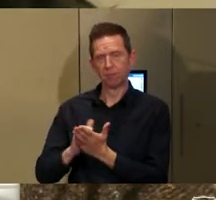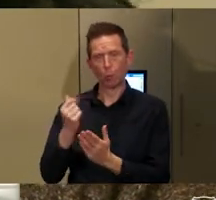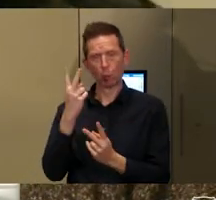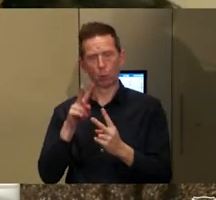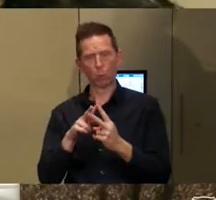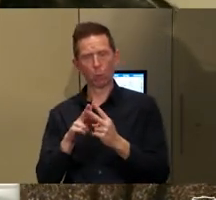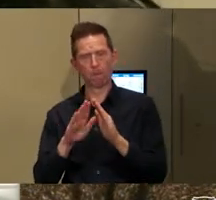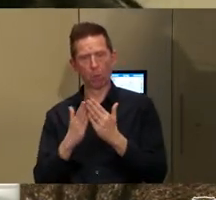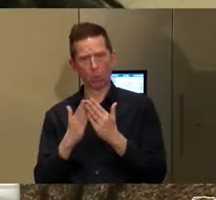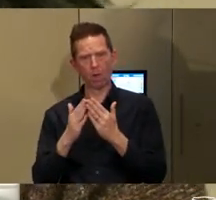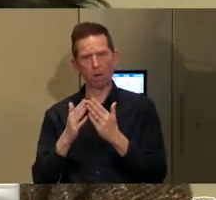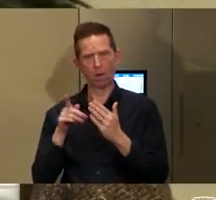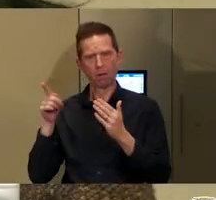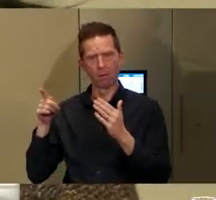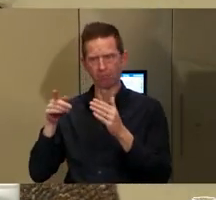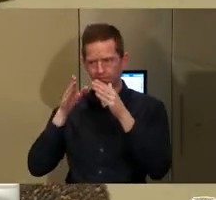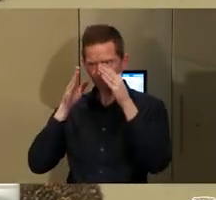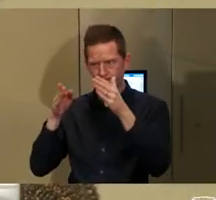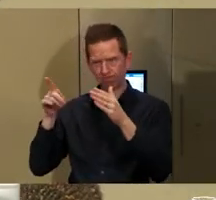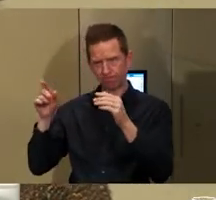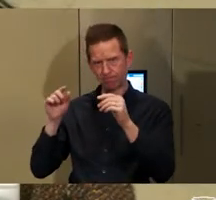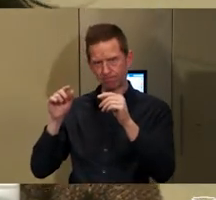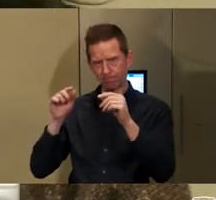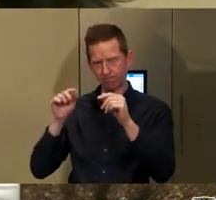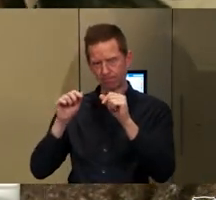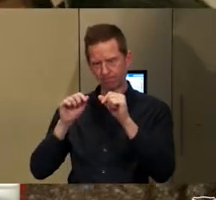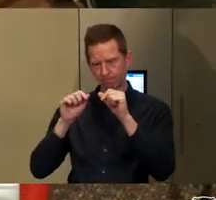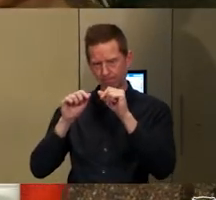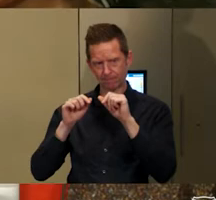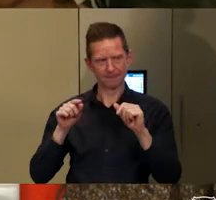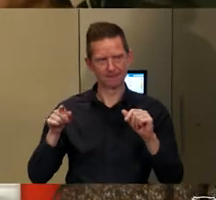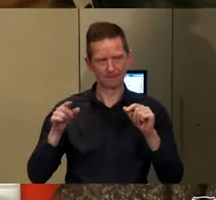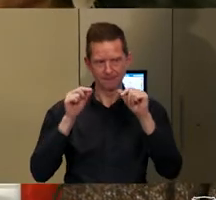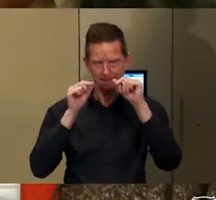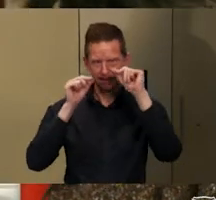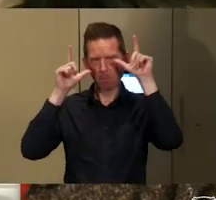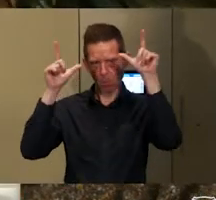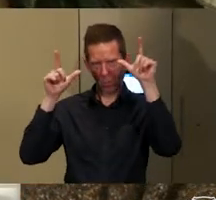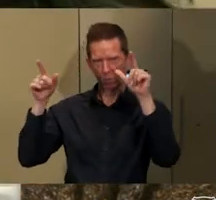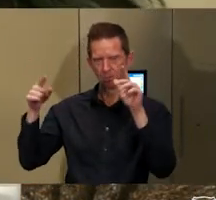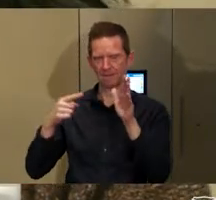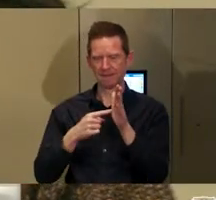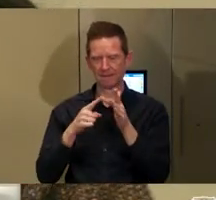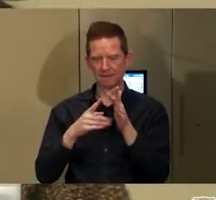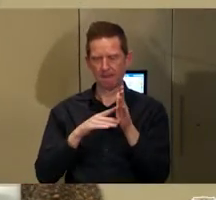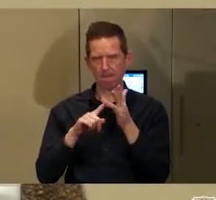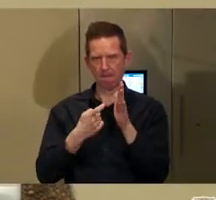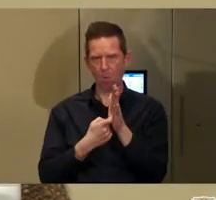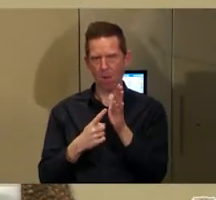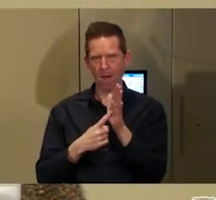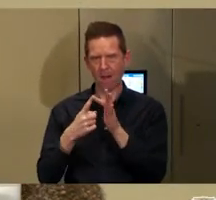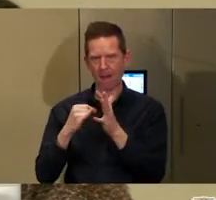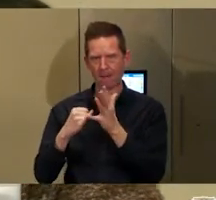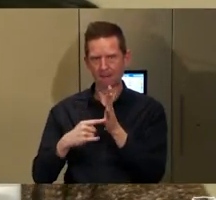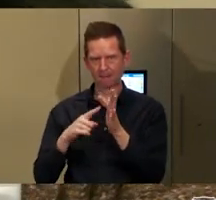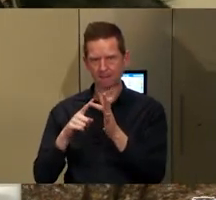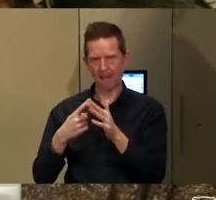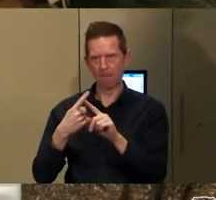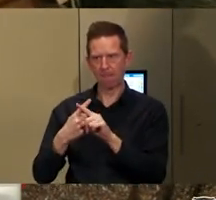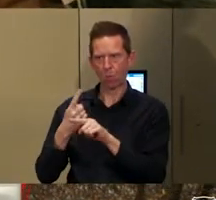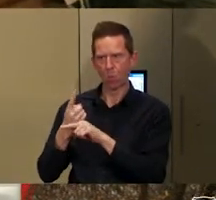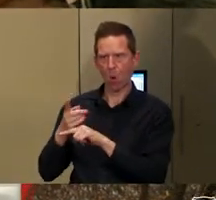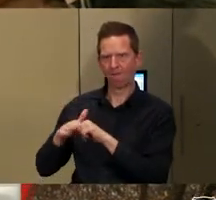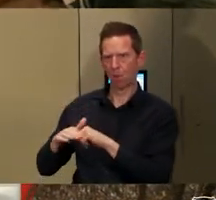on Timor-Leste and she's also made two films. And she might talk more about the processes of that today.